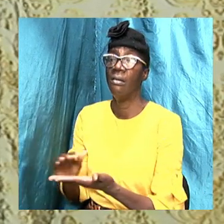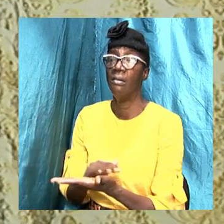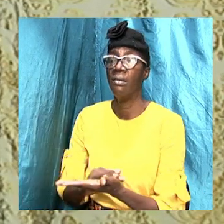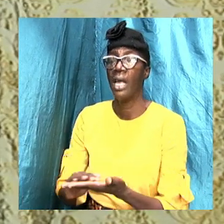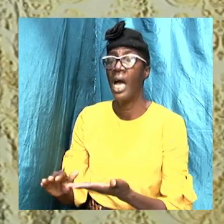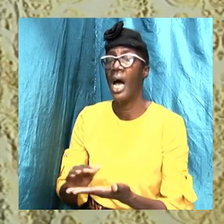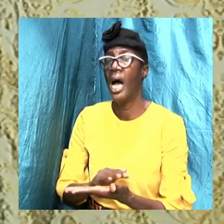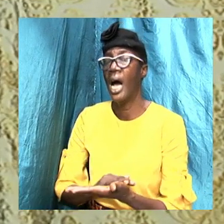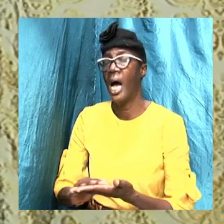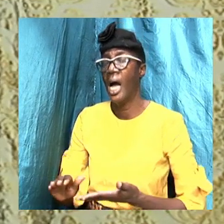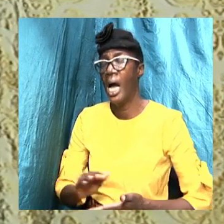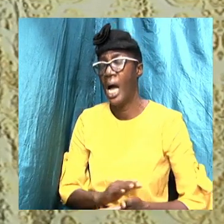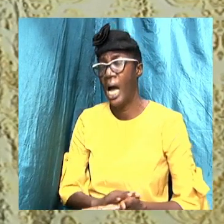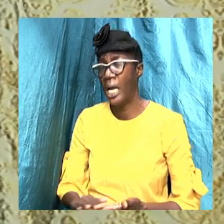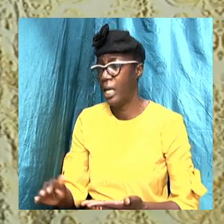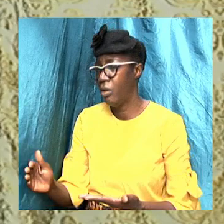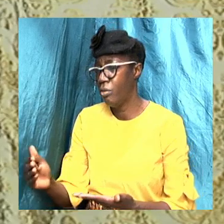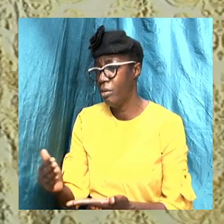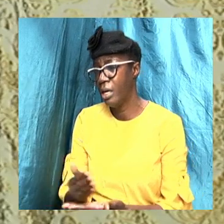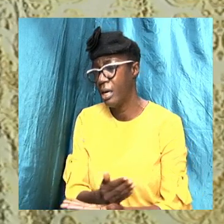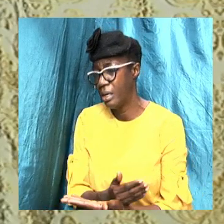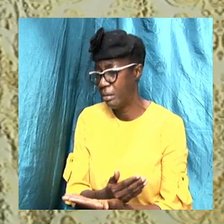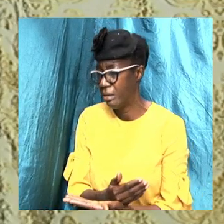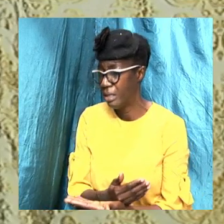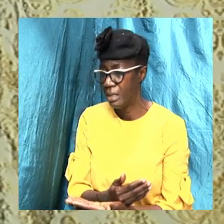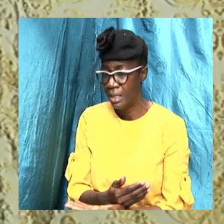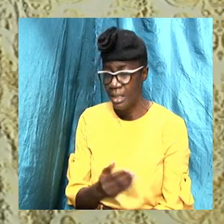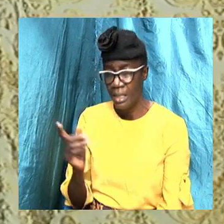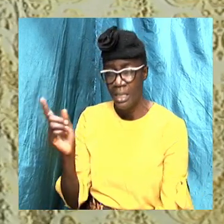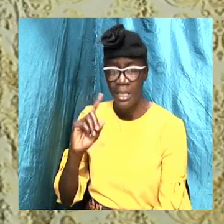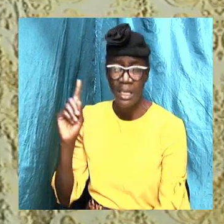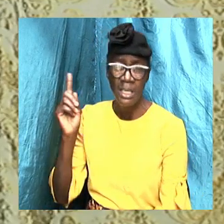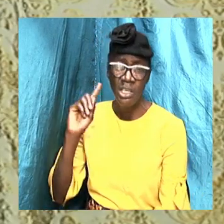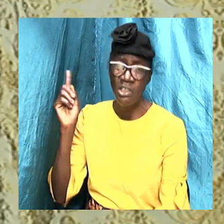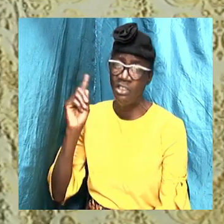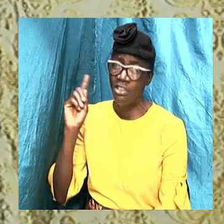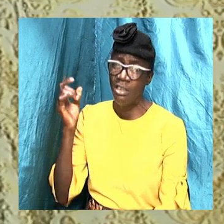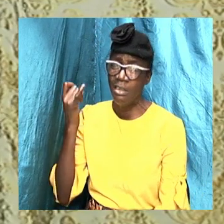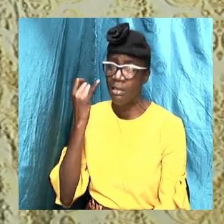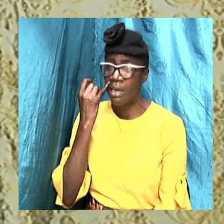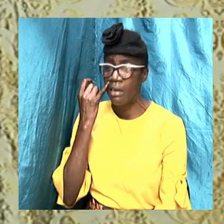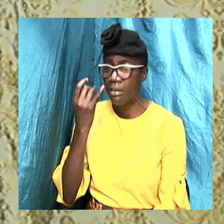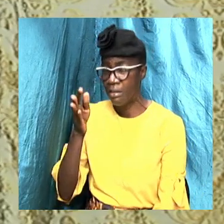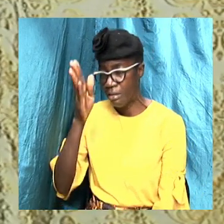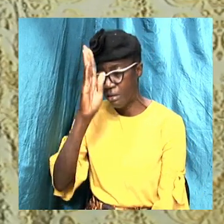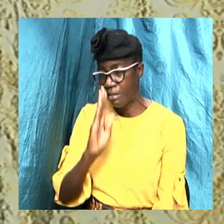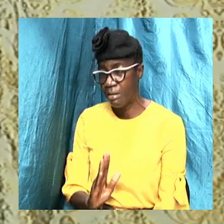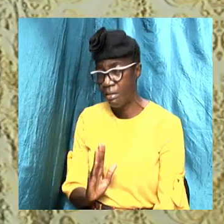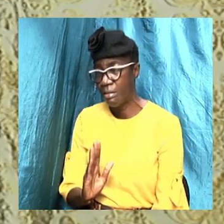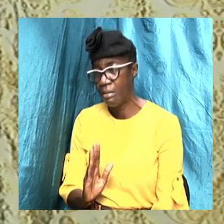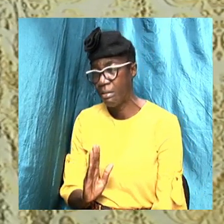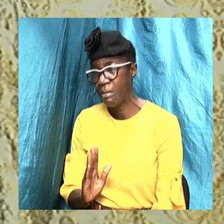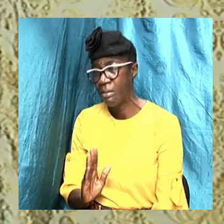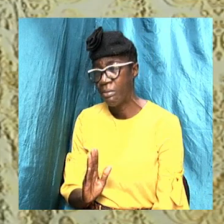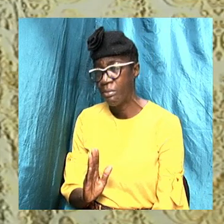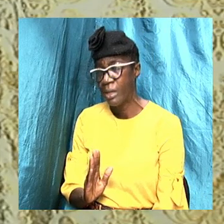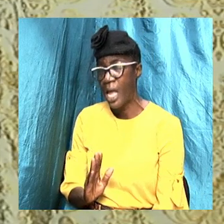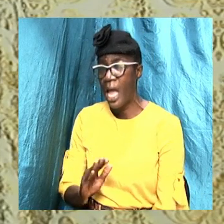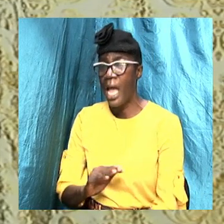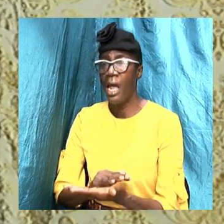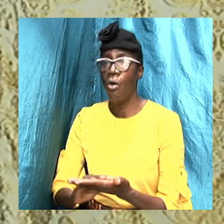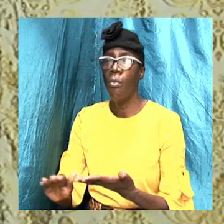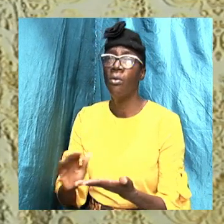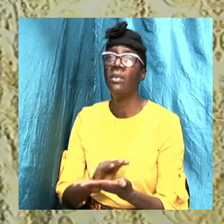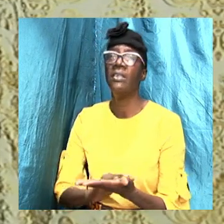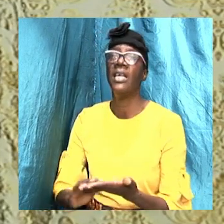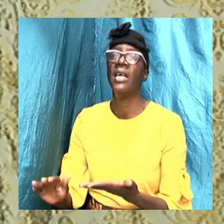because somewhere in the back of their mind, if God forgives them, on that bed,